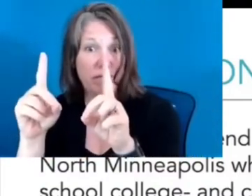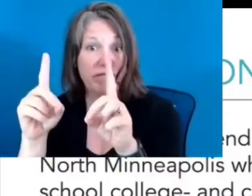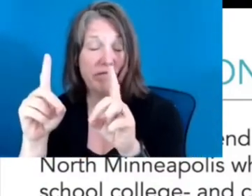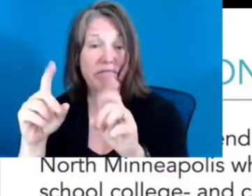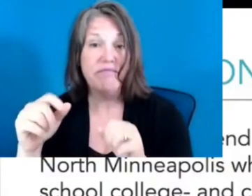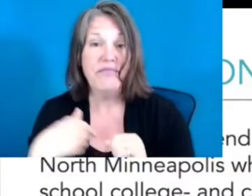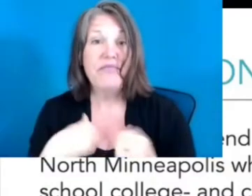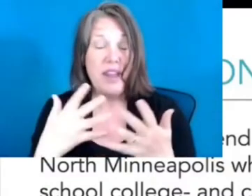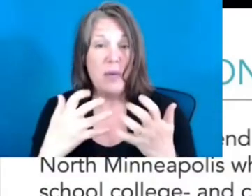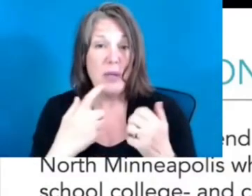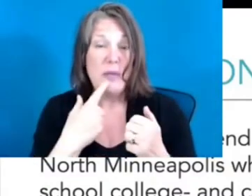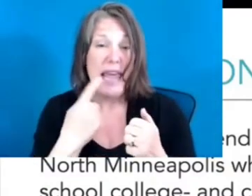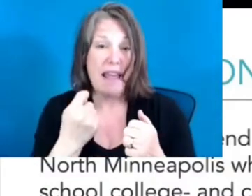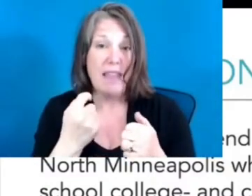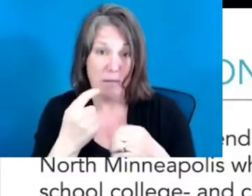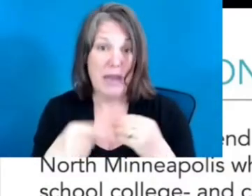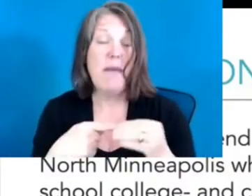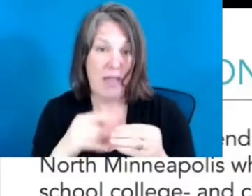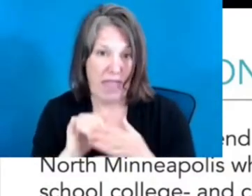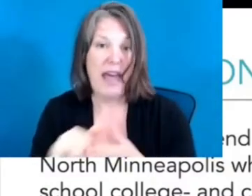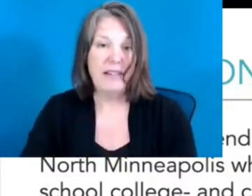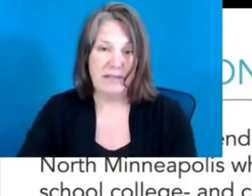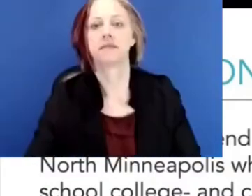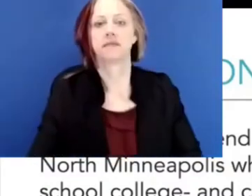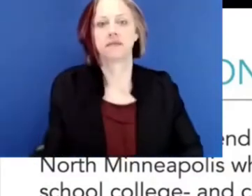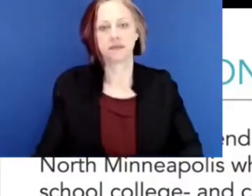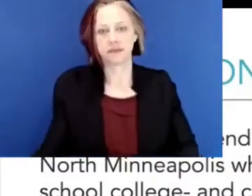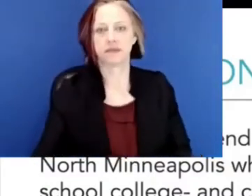I want to say a little bit about that. Um, just a moment.